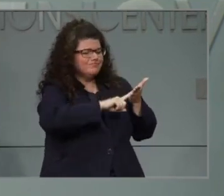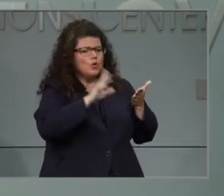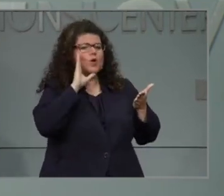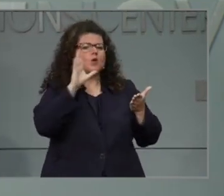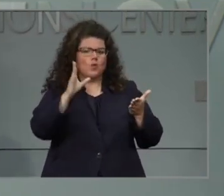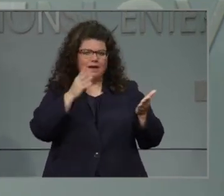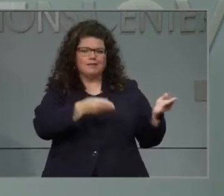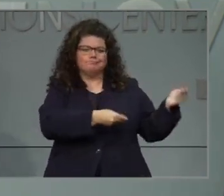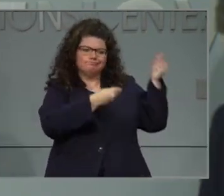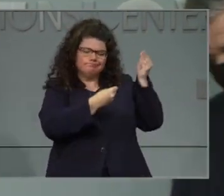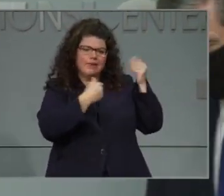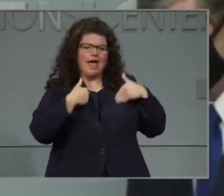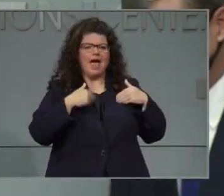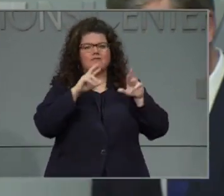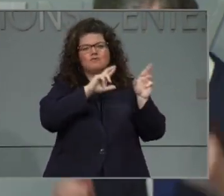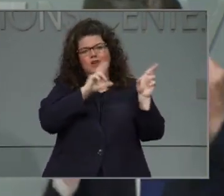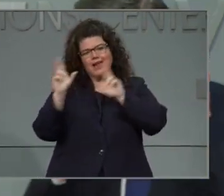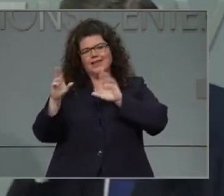weeks. Thanks for that.